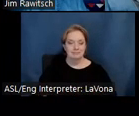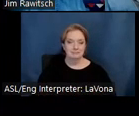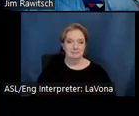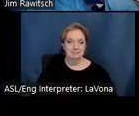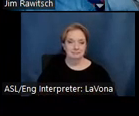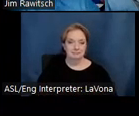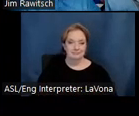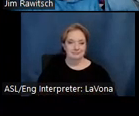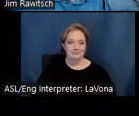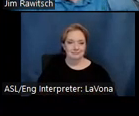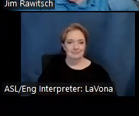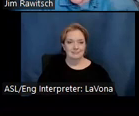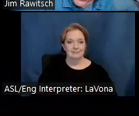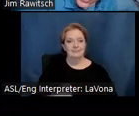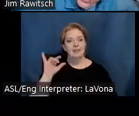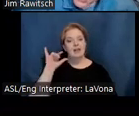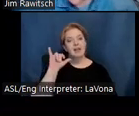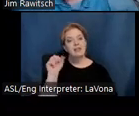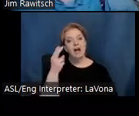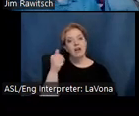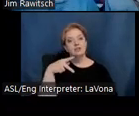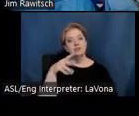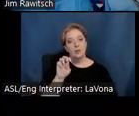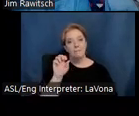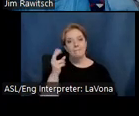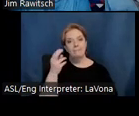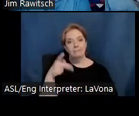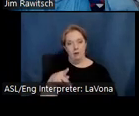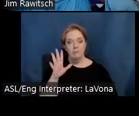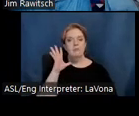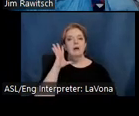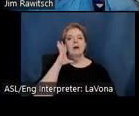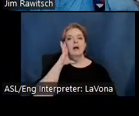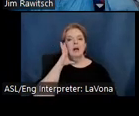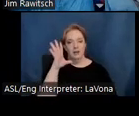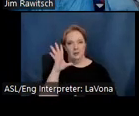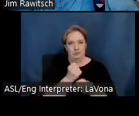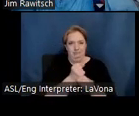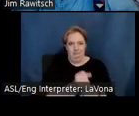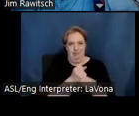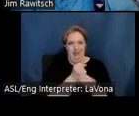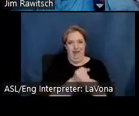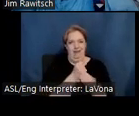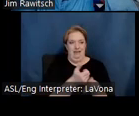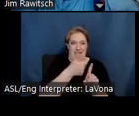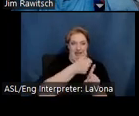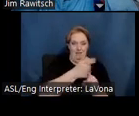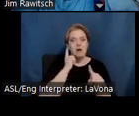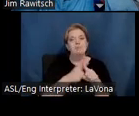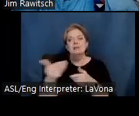Here in the shaping shop, Sam would sculpt furniture himself and oversee production by a small and loyal team of woodworkers.